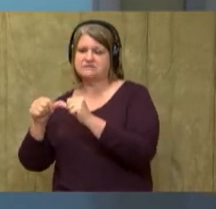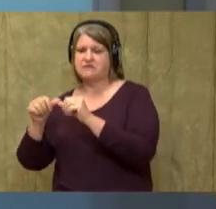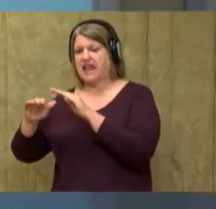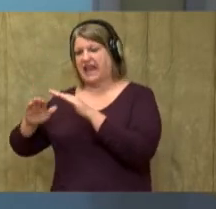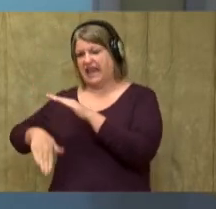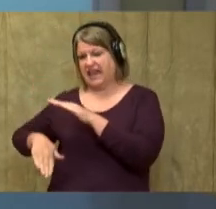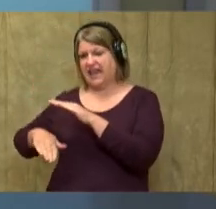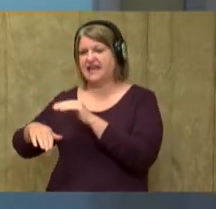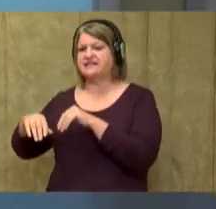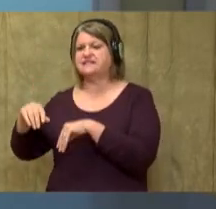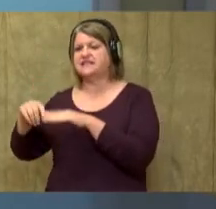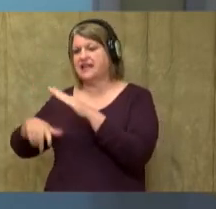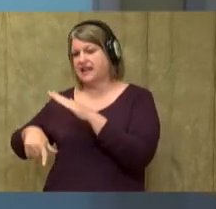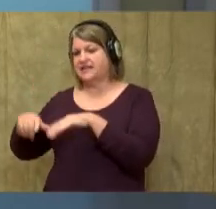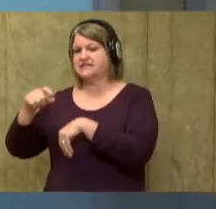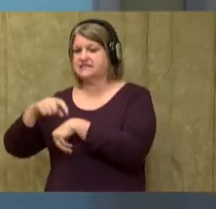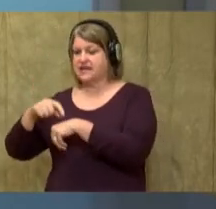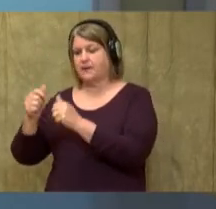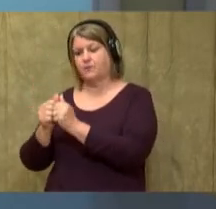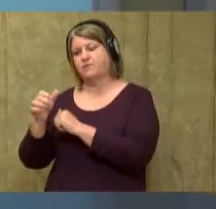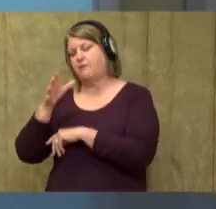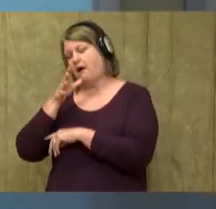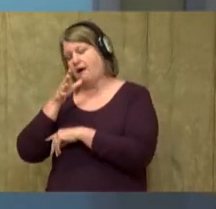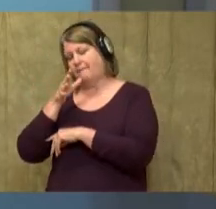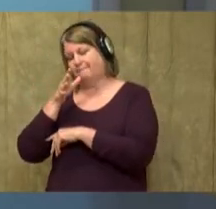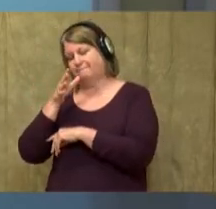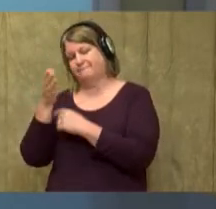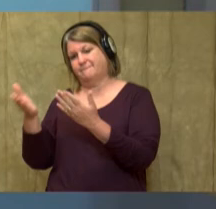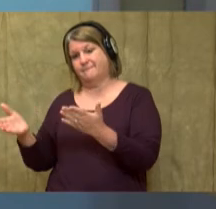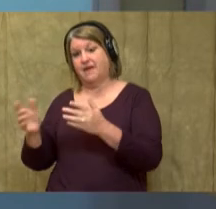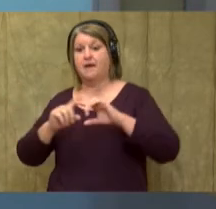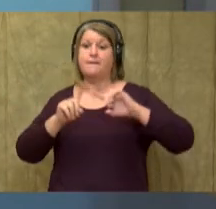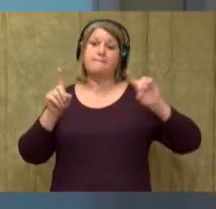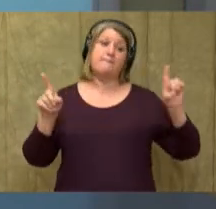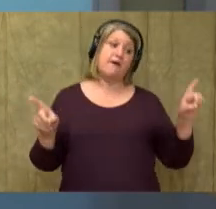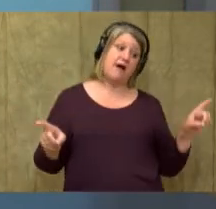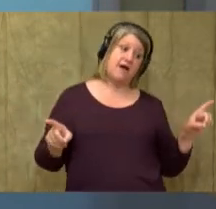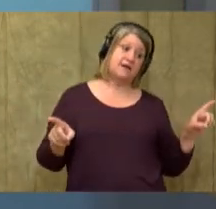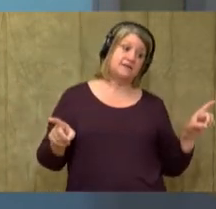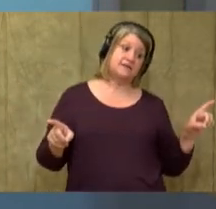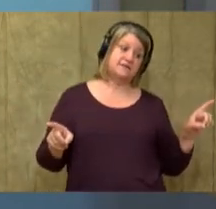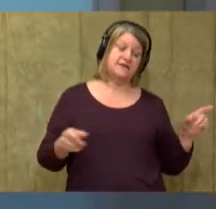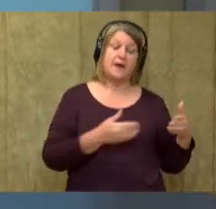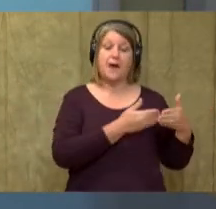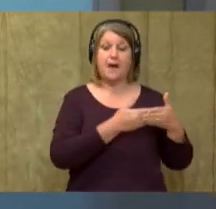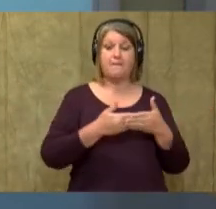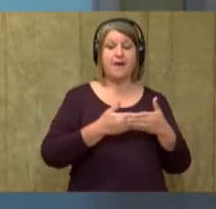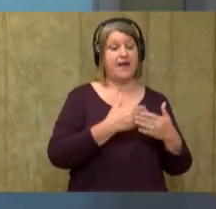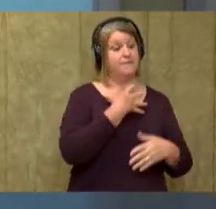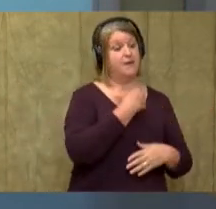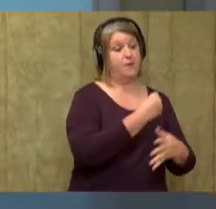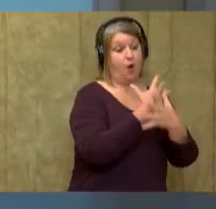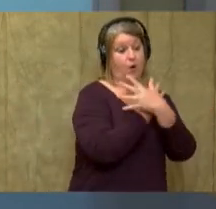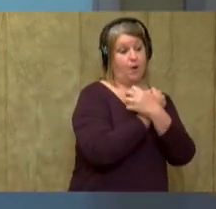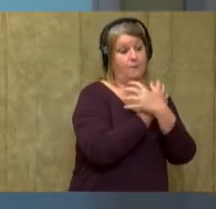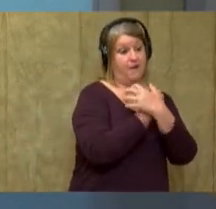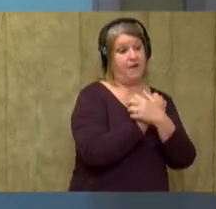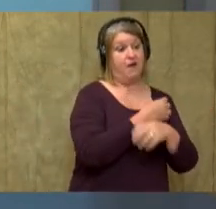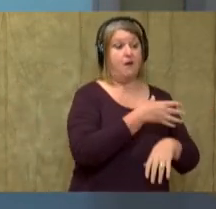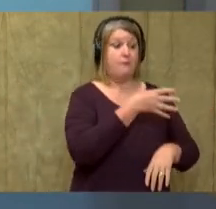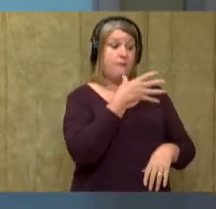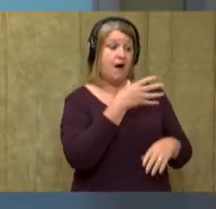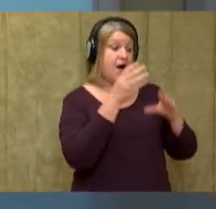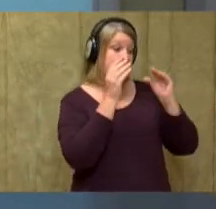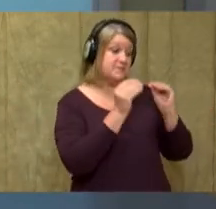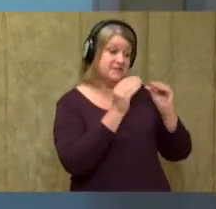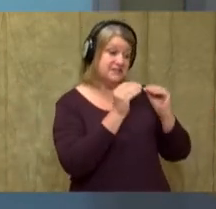a baby cub panda doesn't spend a lot of time with its mother, but a baby polar bear's mother teaches